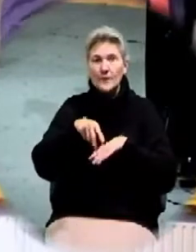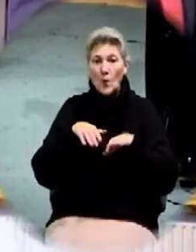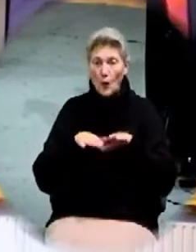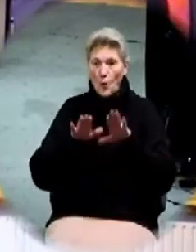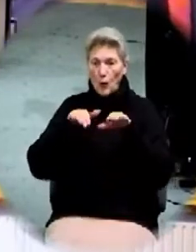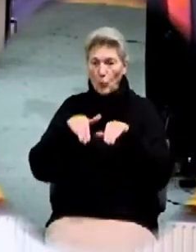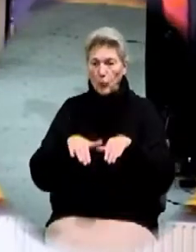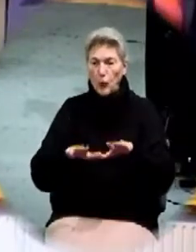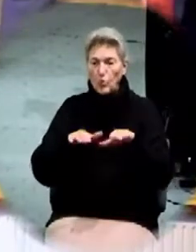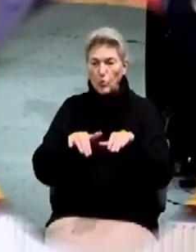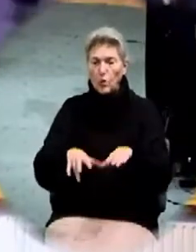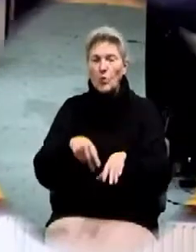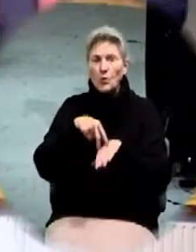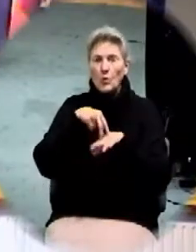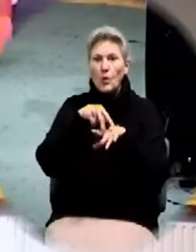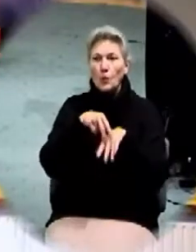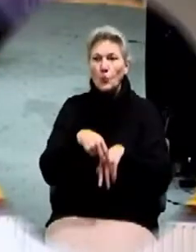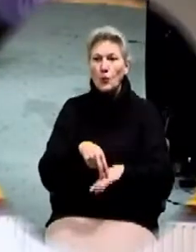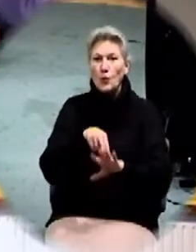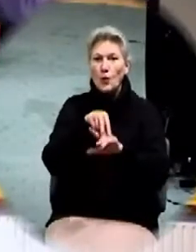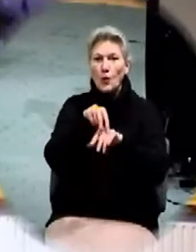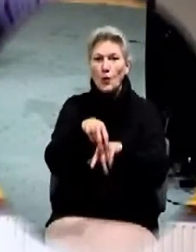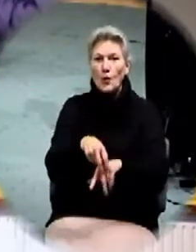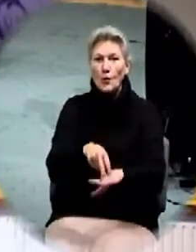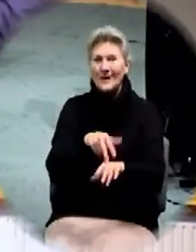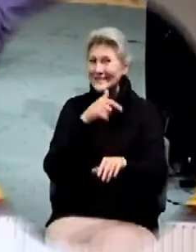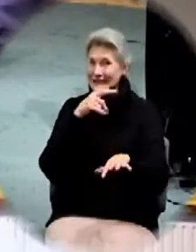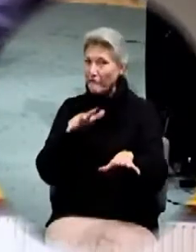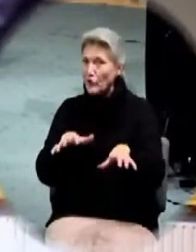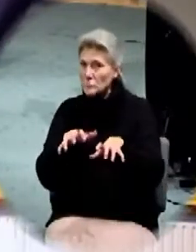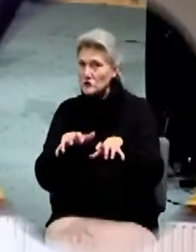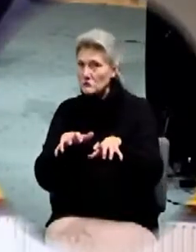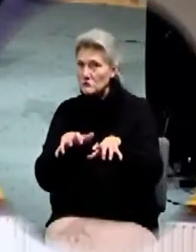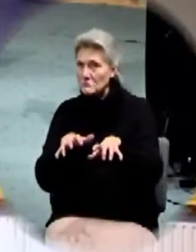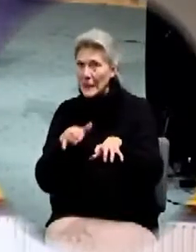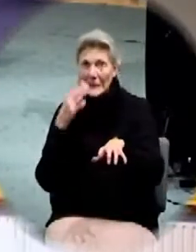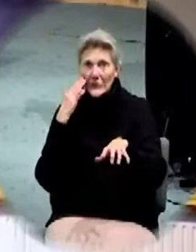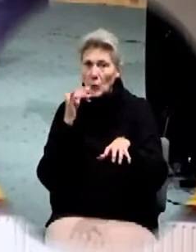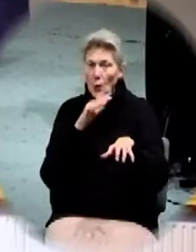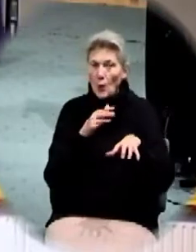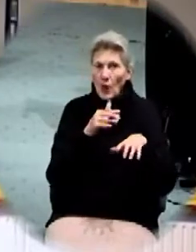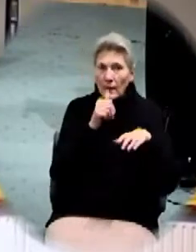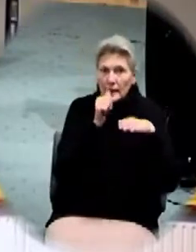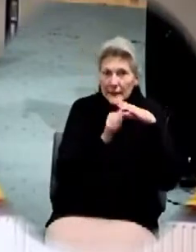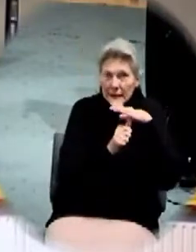whoa and it wasn't frozen and he didn't know where the hidden rocks were